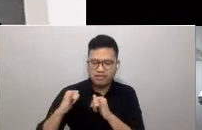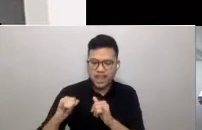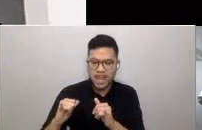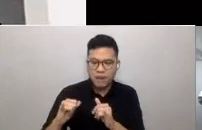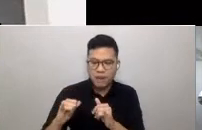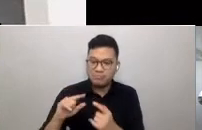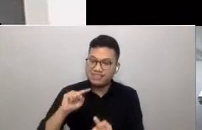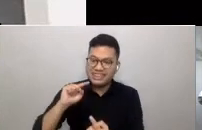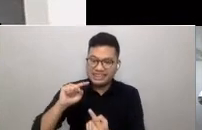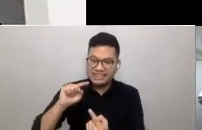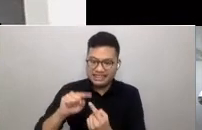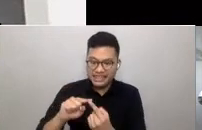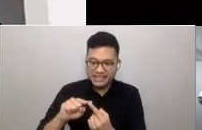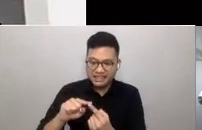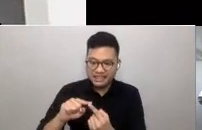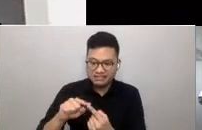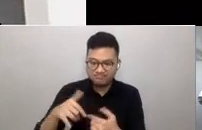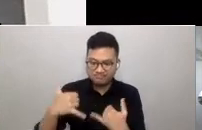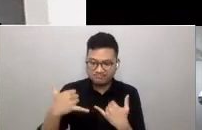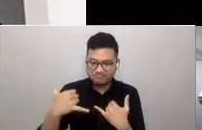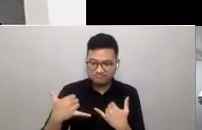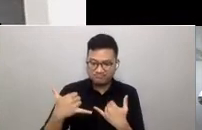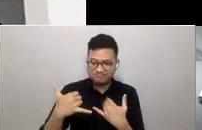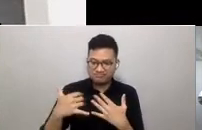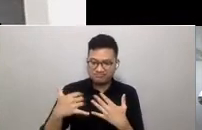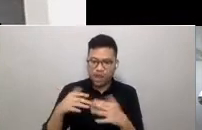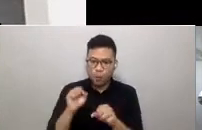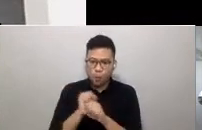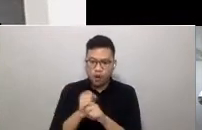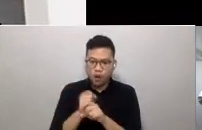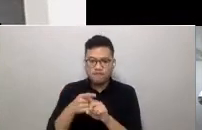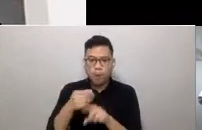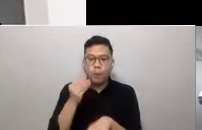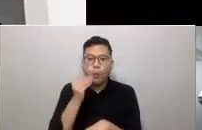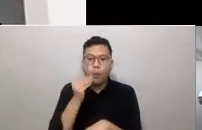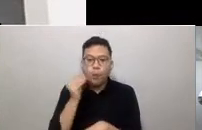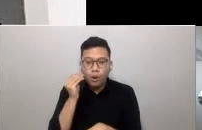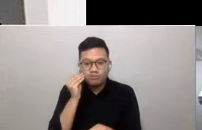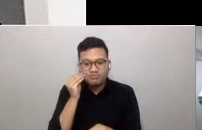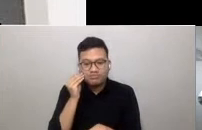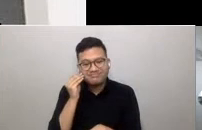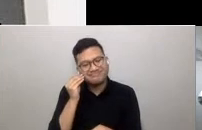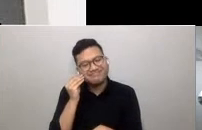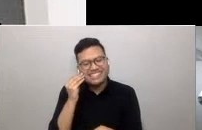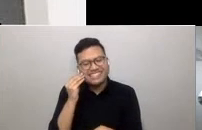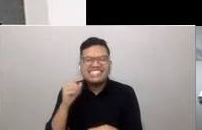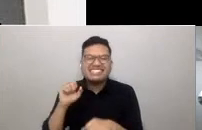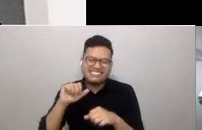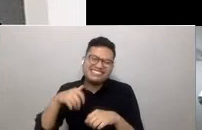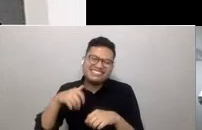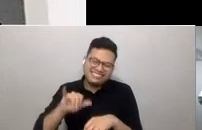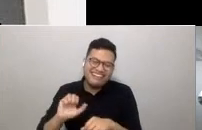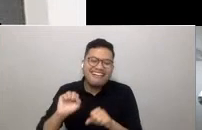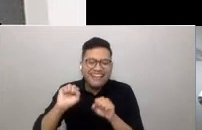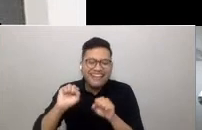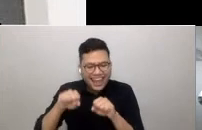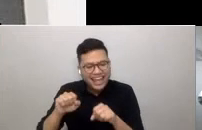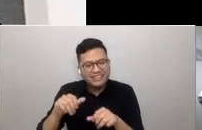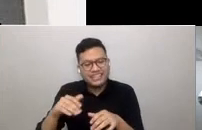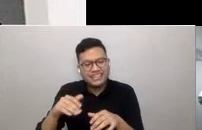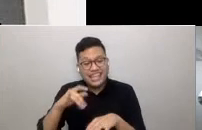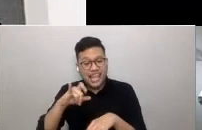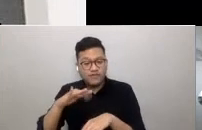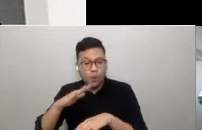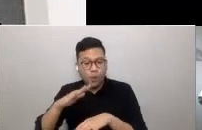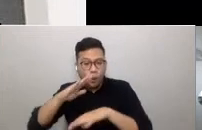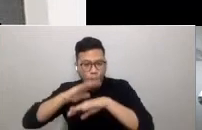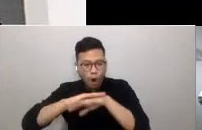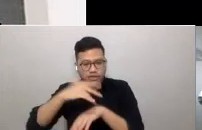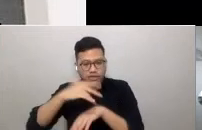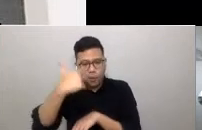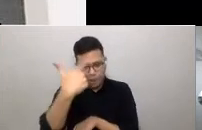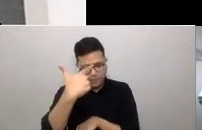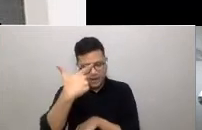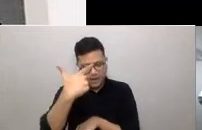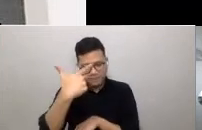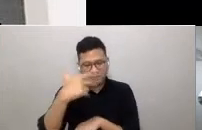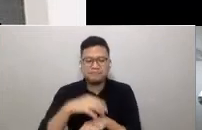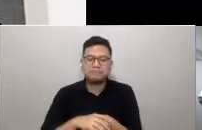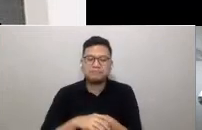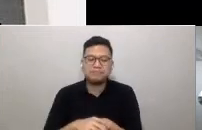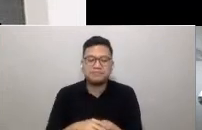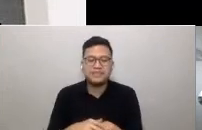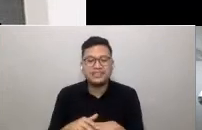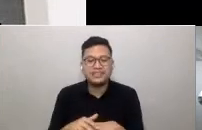homebound, and arguably we can still switch on those webcams. Working from home has become part of our digitally enabled